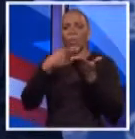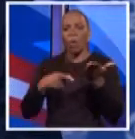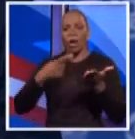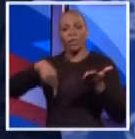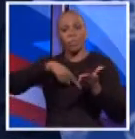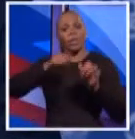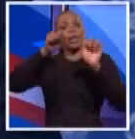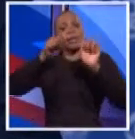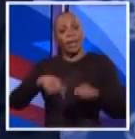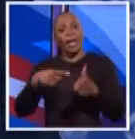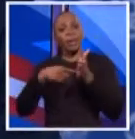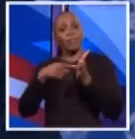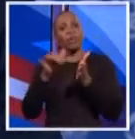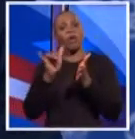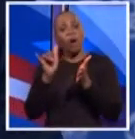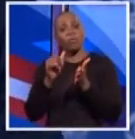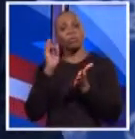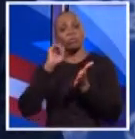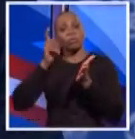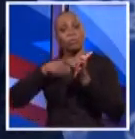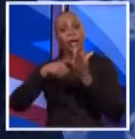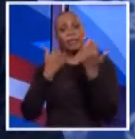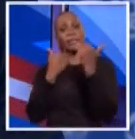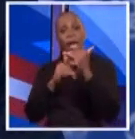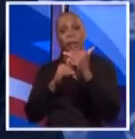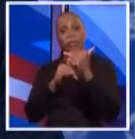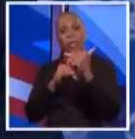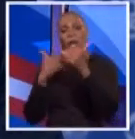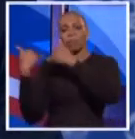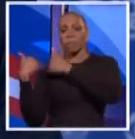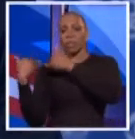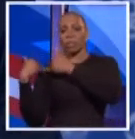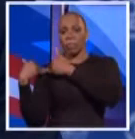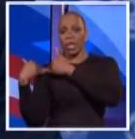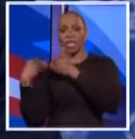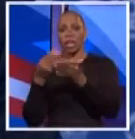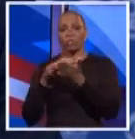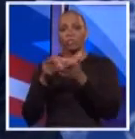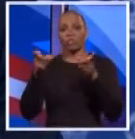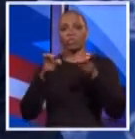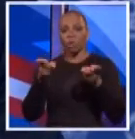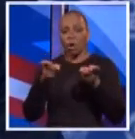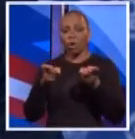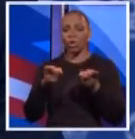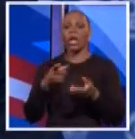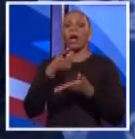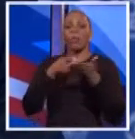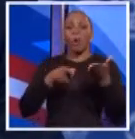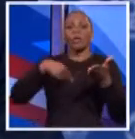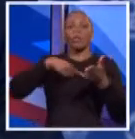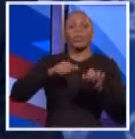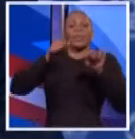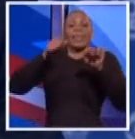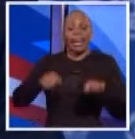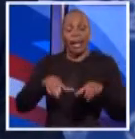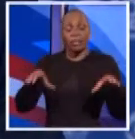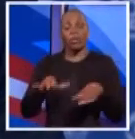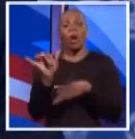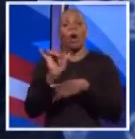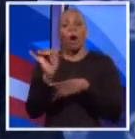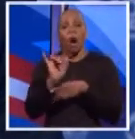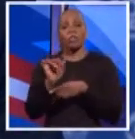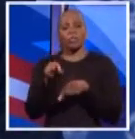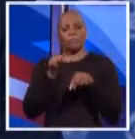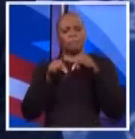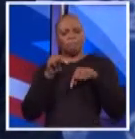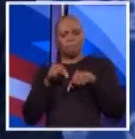to recognize our limitations. The job of controller is critically important here. I'm going to be an arbiter of what we can do, but also to pull back